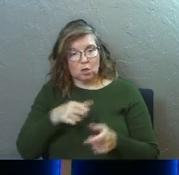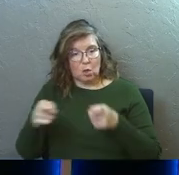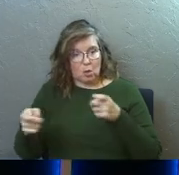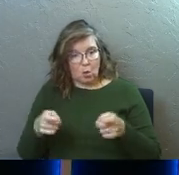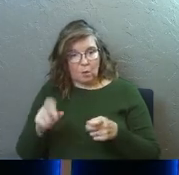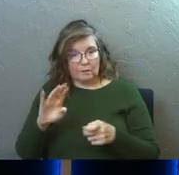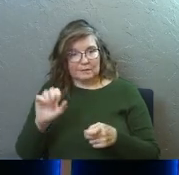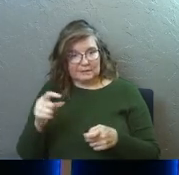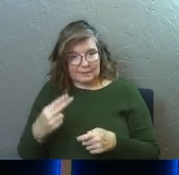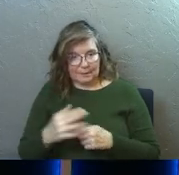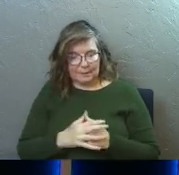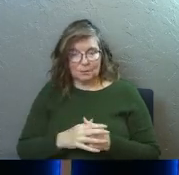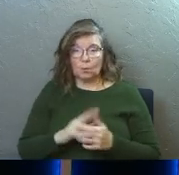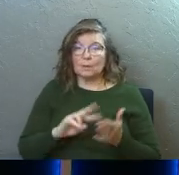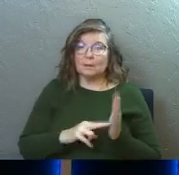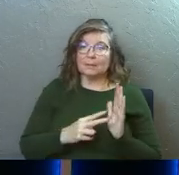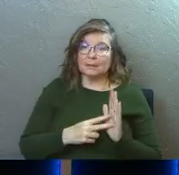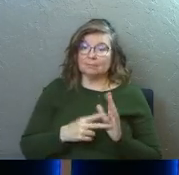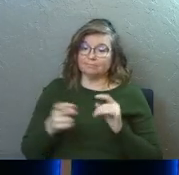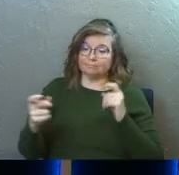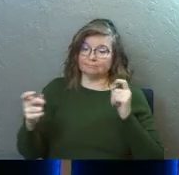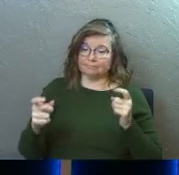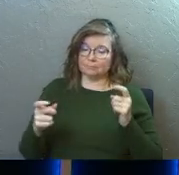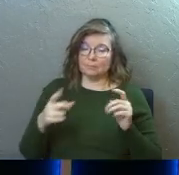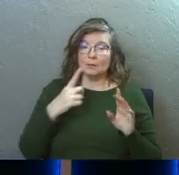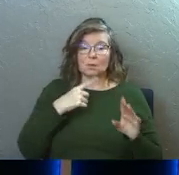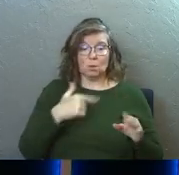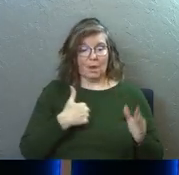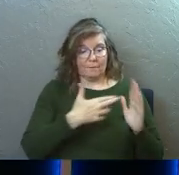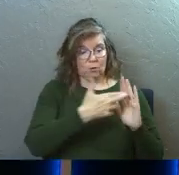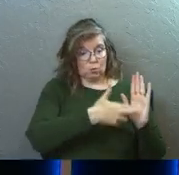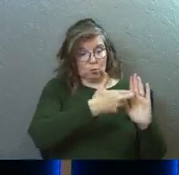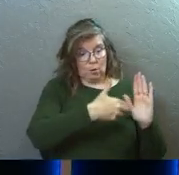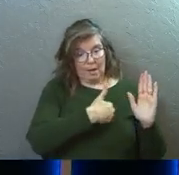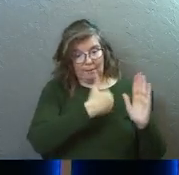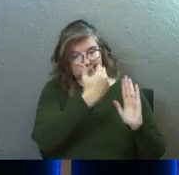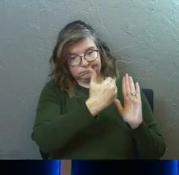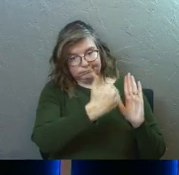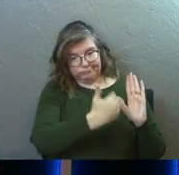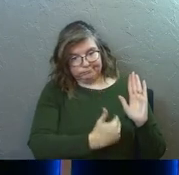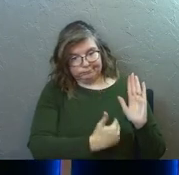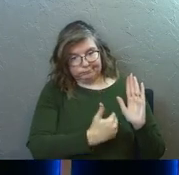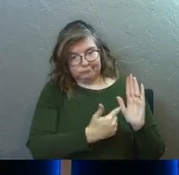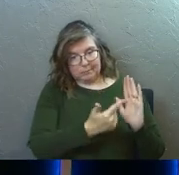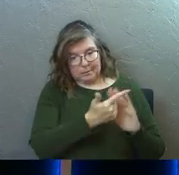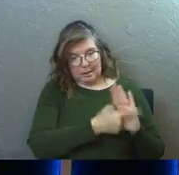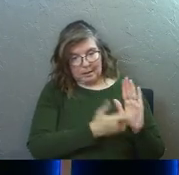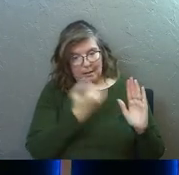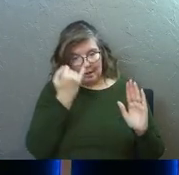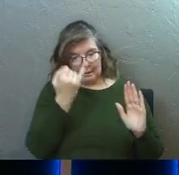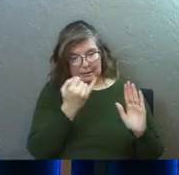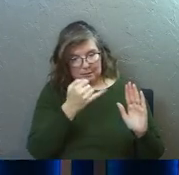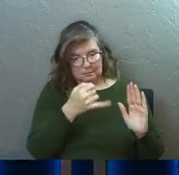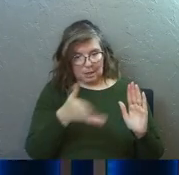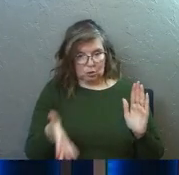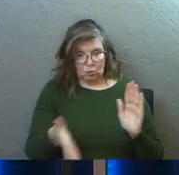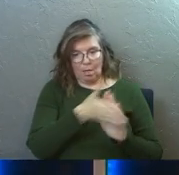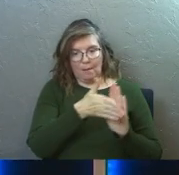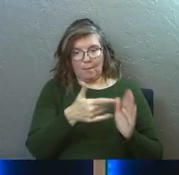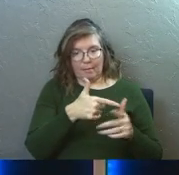So again, he places his lordship there. And he's like, hey, you guys have your rules and these things and a lot of the legalistic ideas that you're slapping on